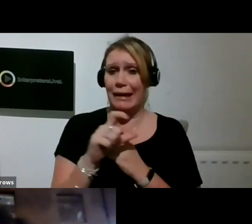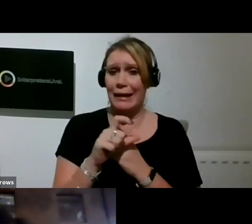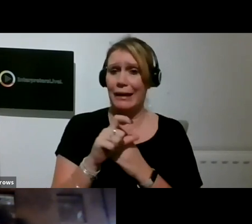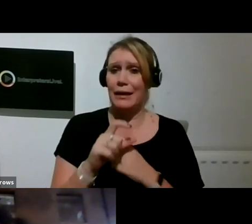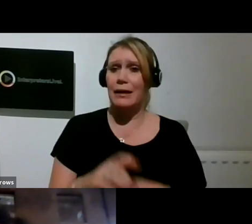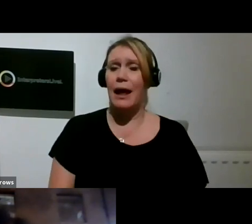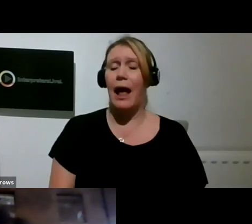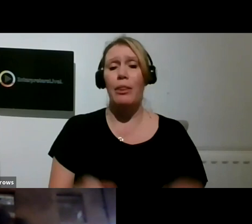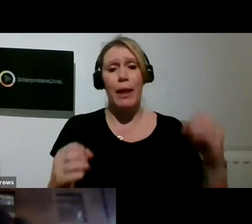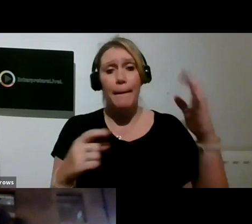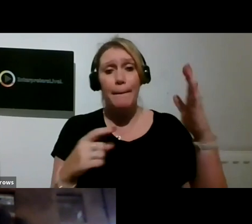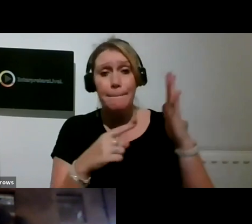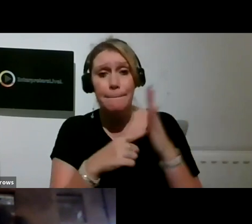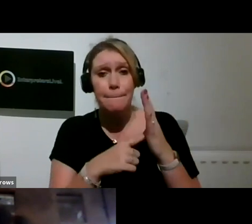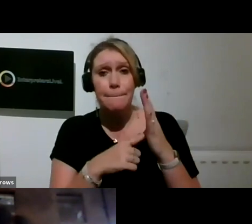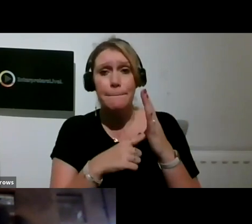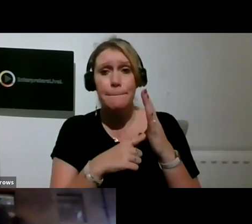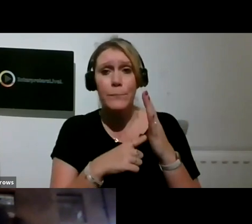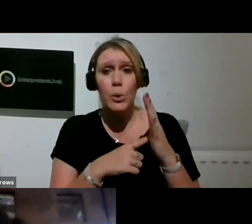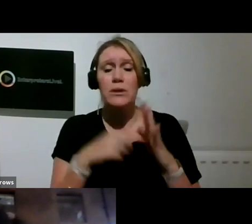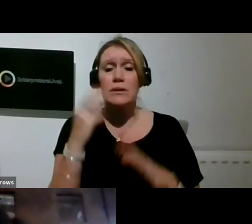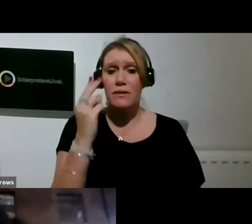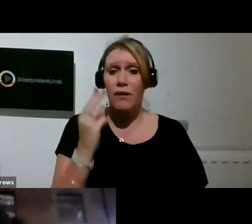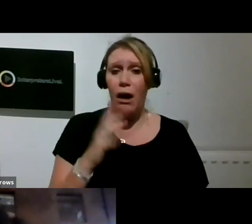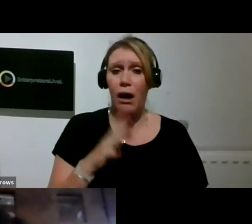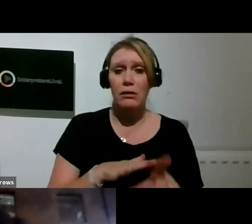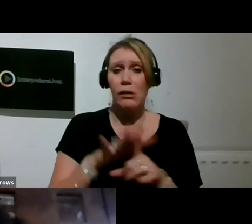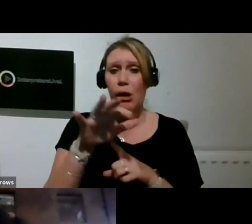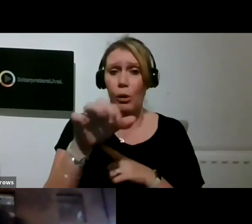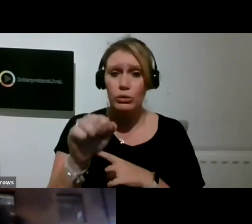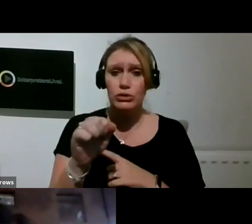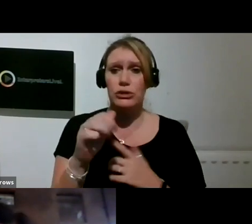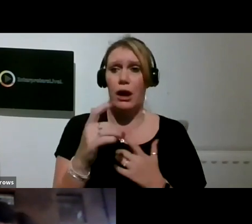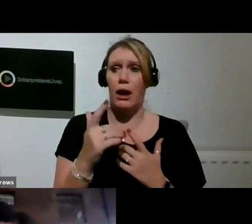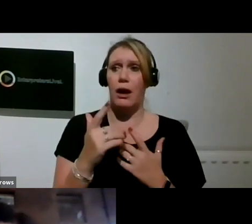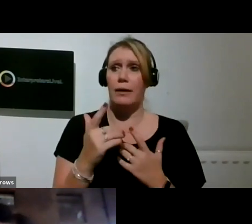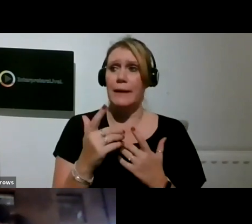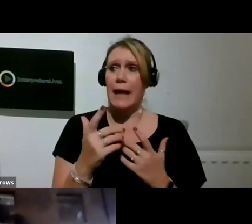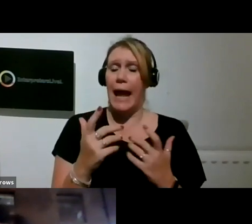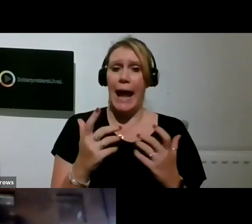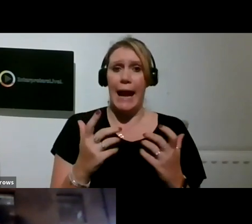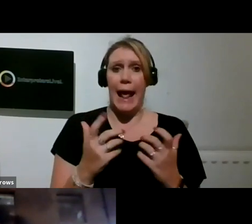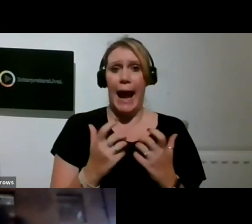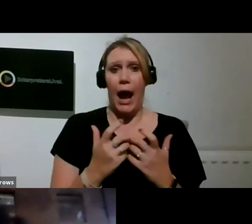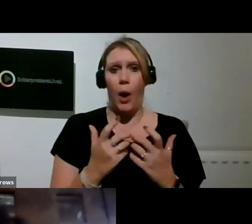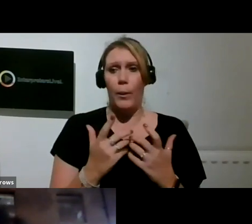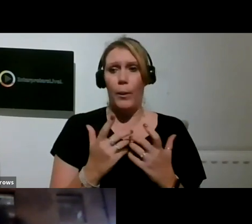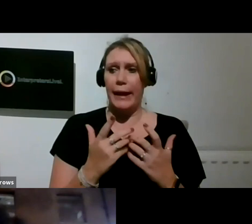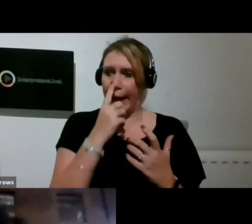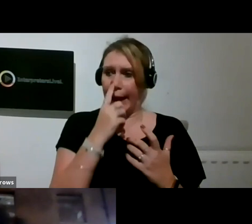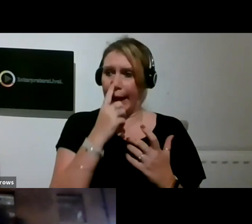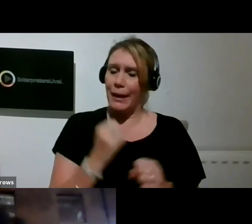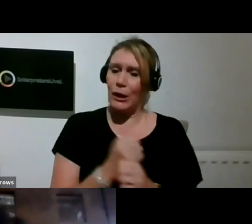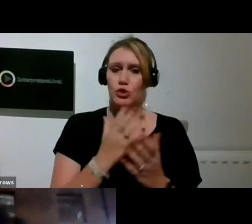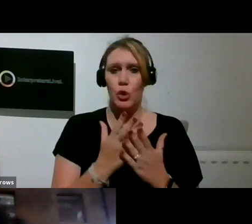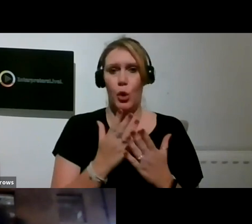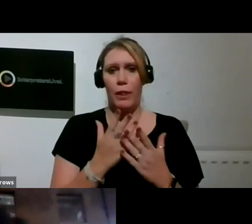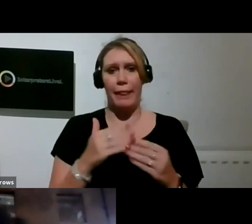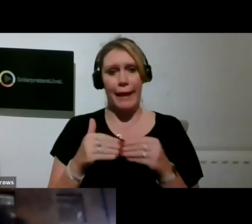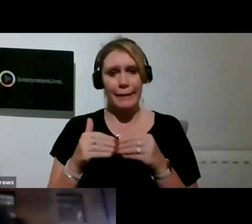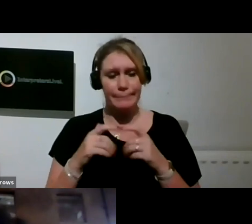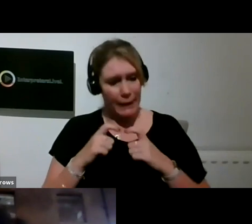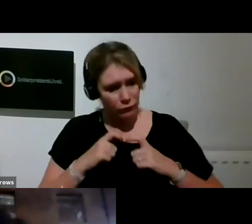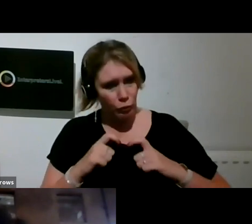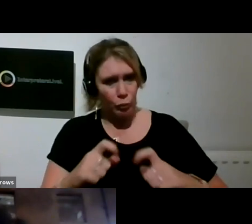importance of our cultural creative expression as part of maintaining health and wellbeing is something that